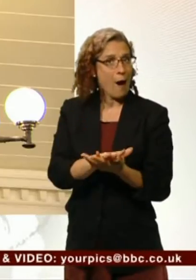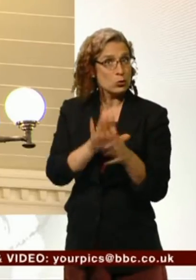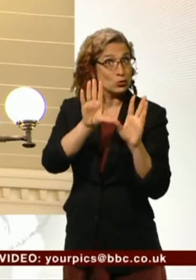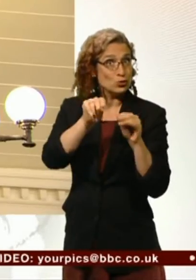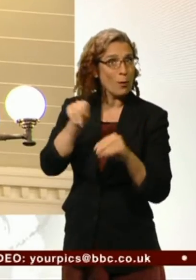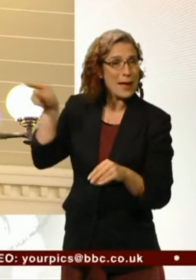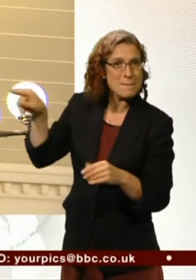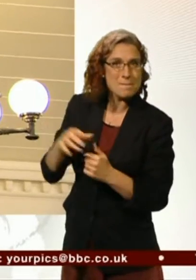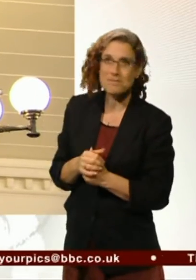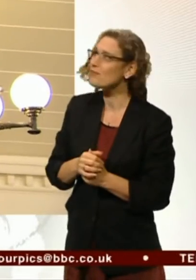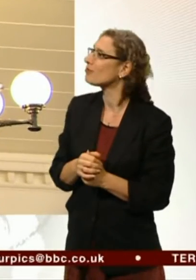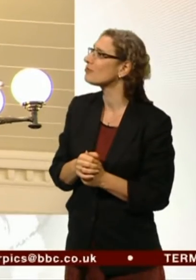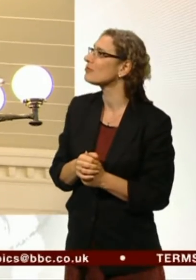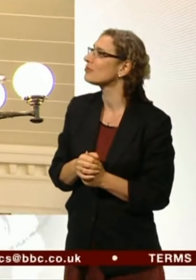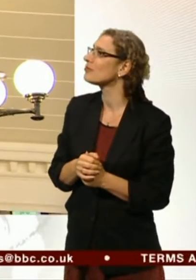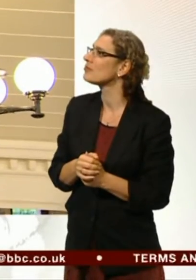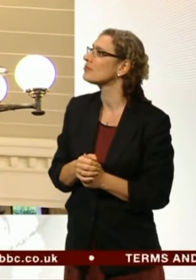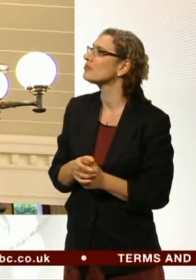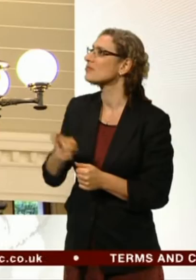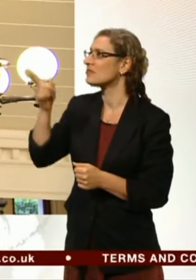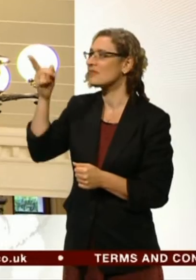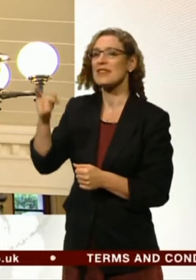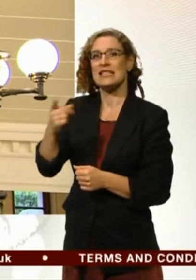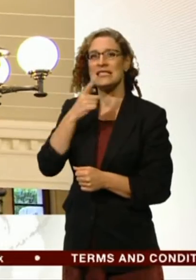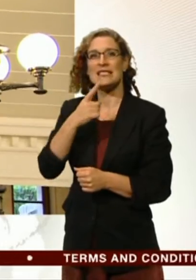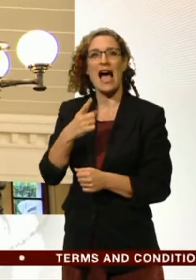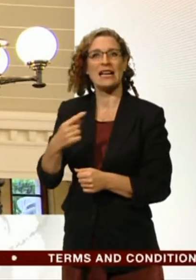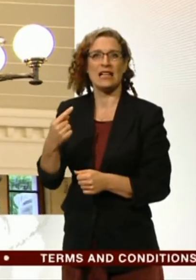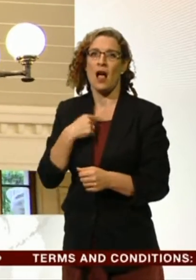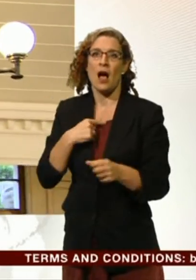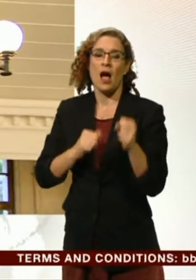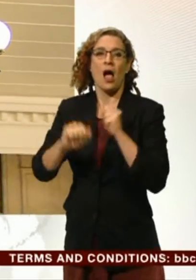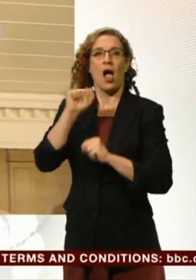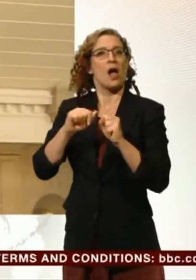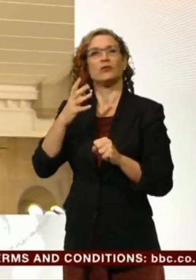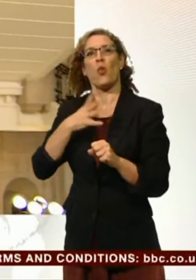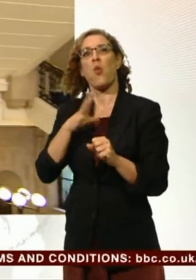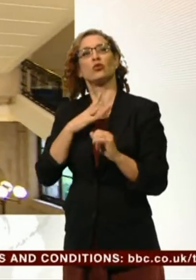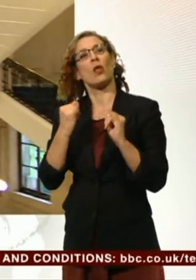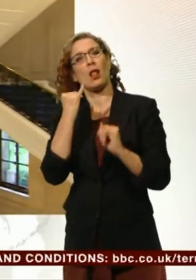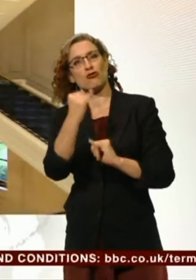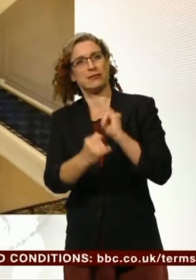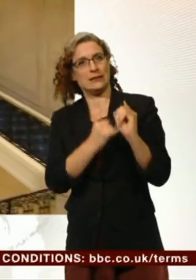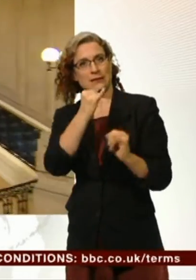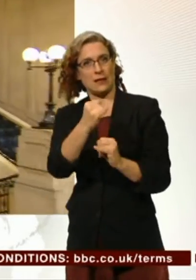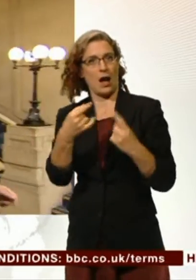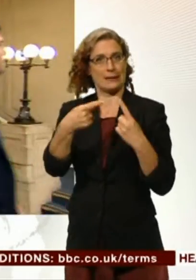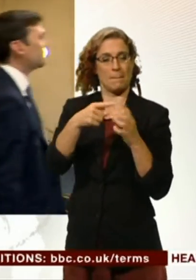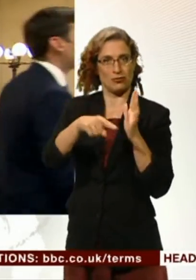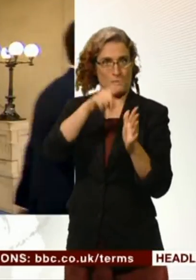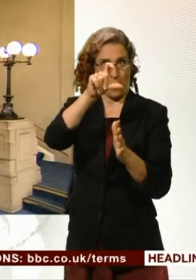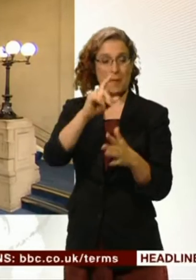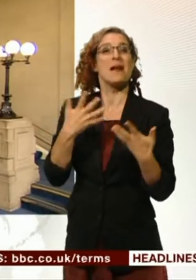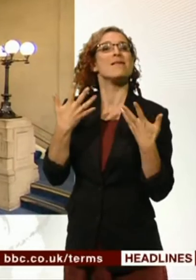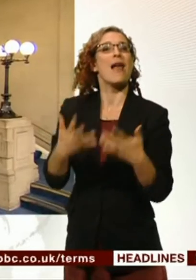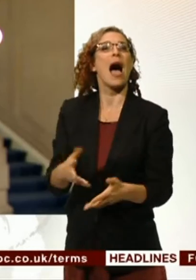Andy Burnham's opponents have accused him of shying away from criticising the left-winger. But have a listen to his words